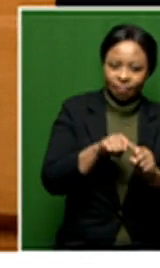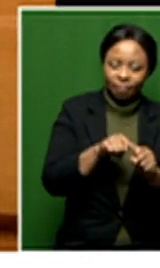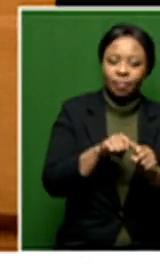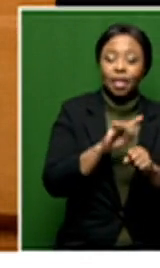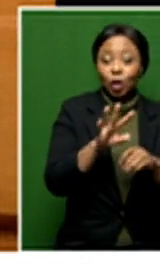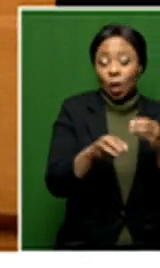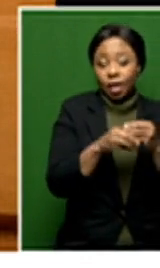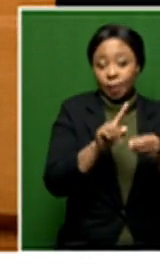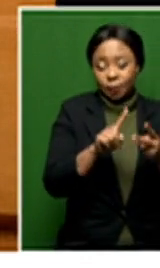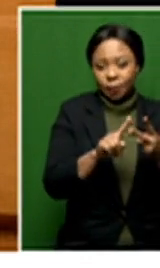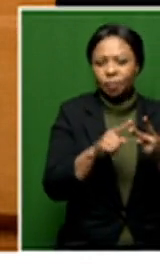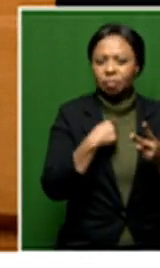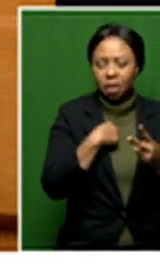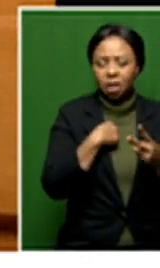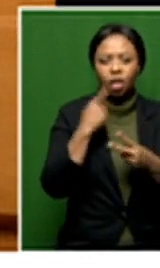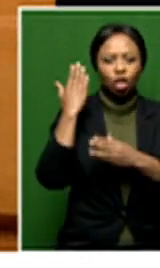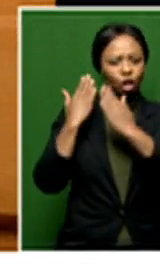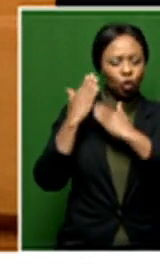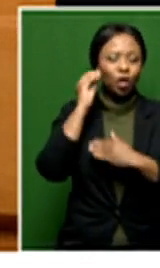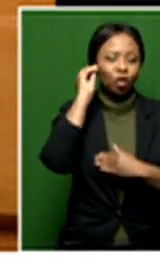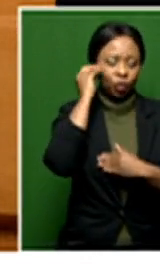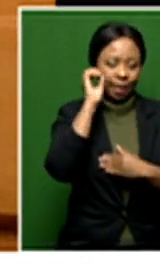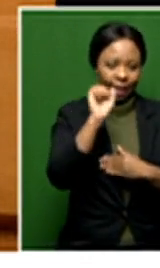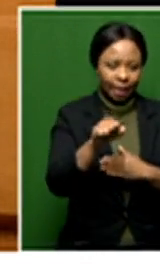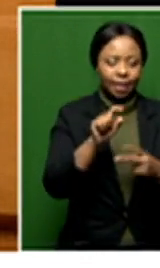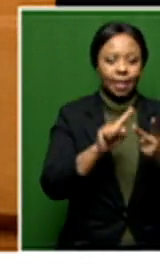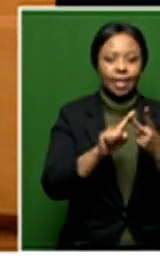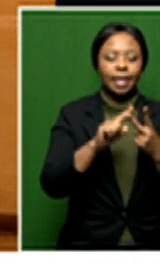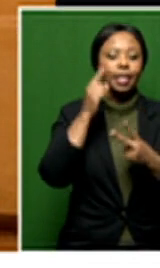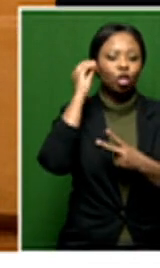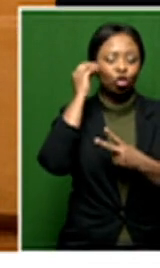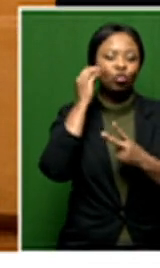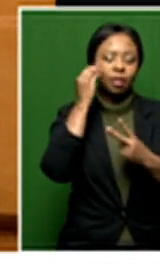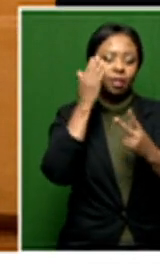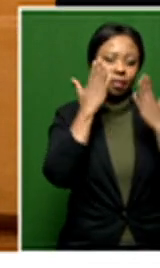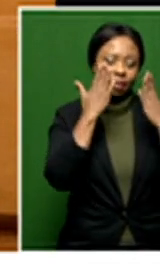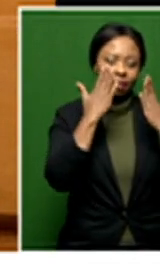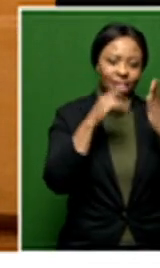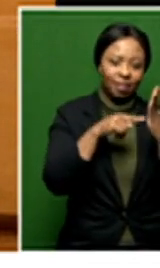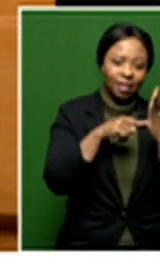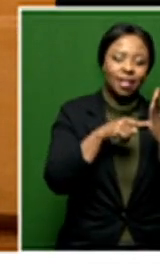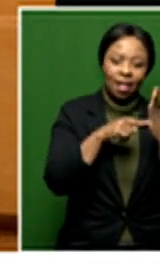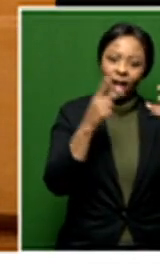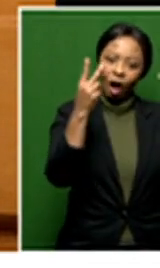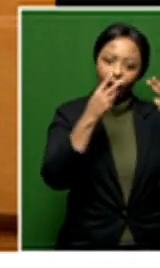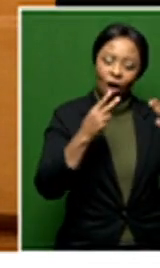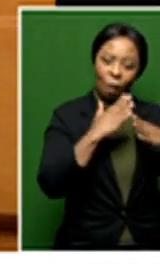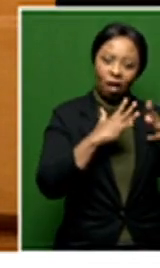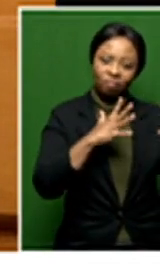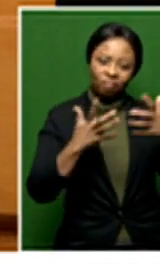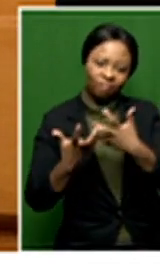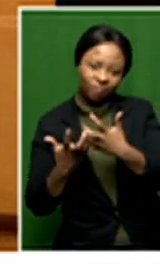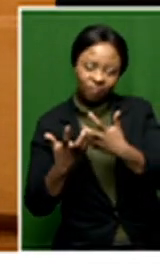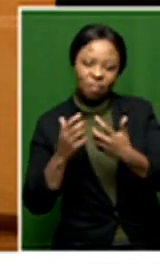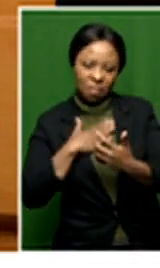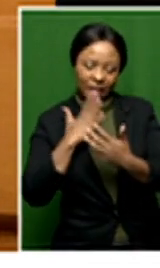I'm very interested in history. I studied history and looking at history helps me to make my artwork. And